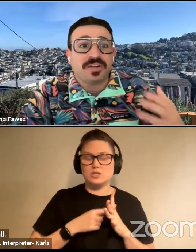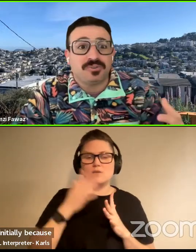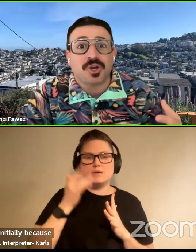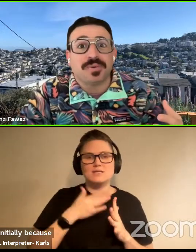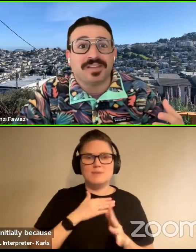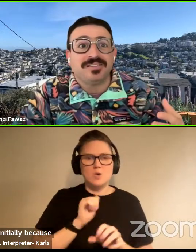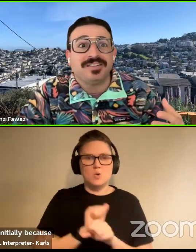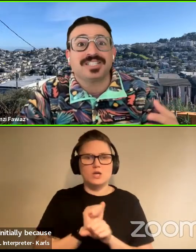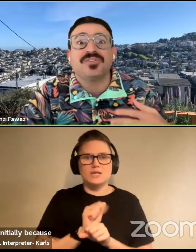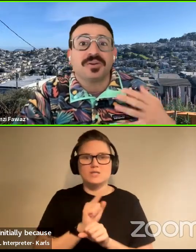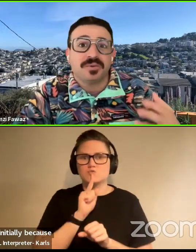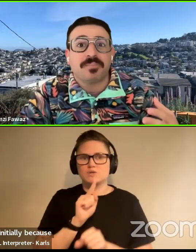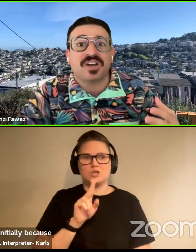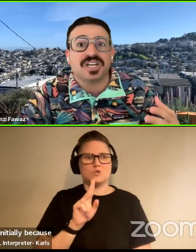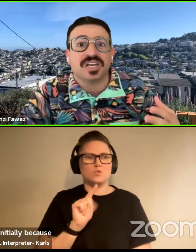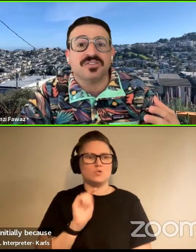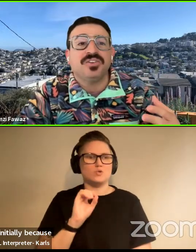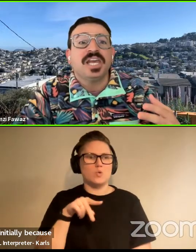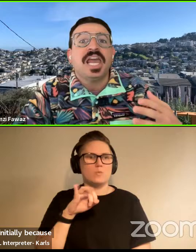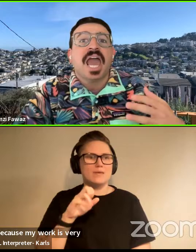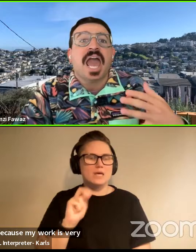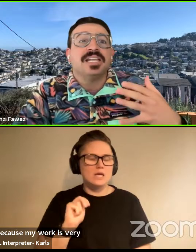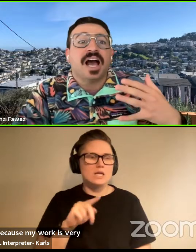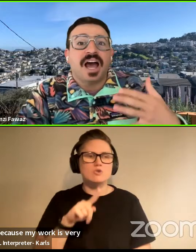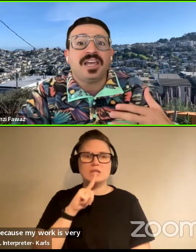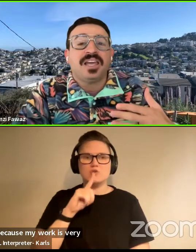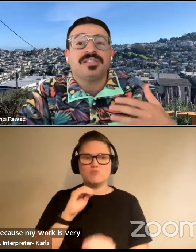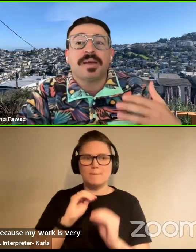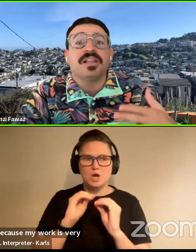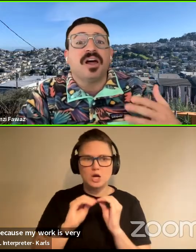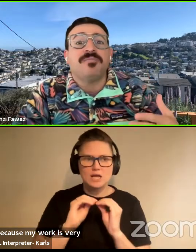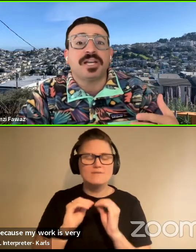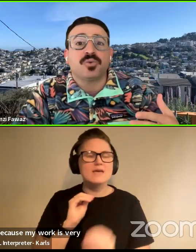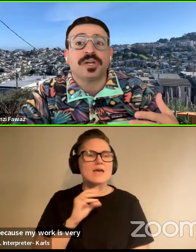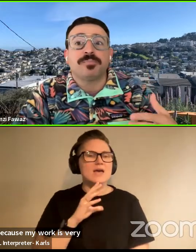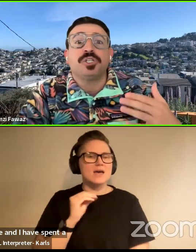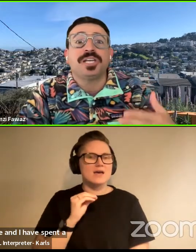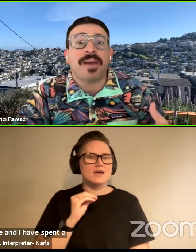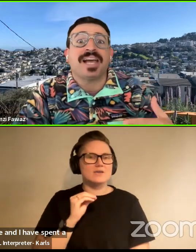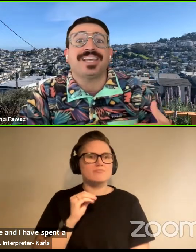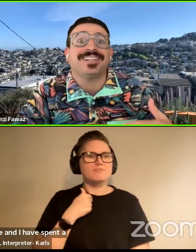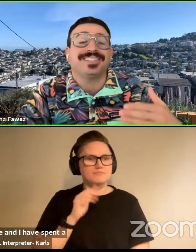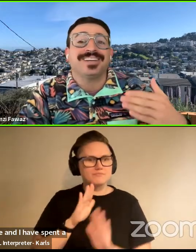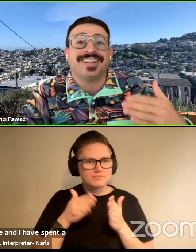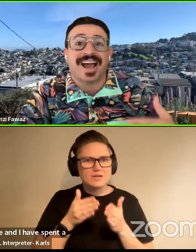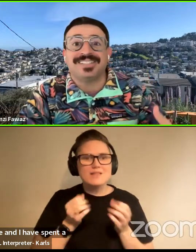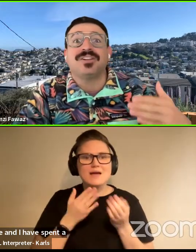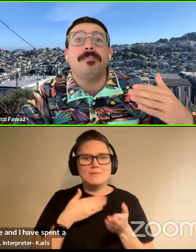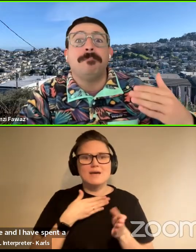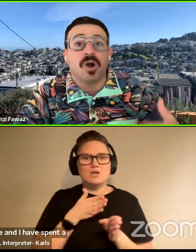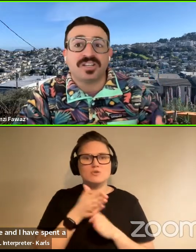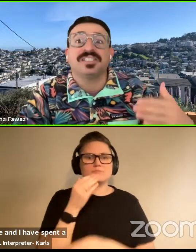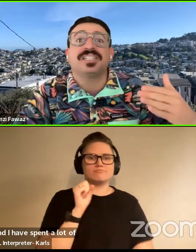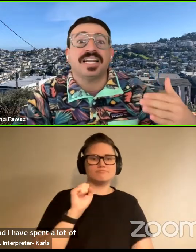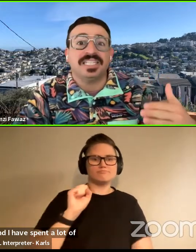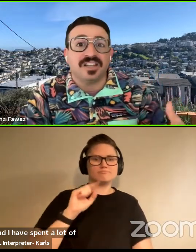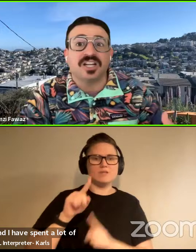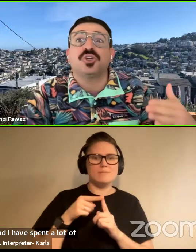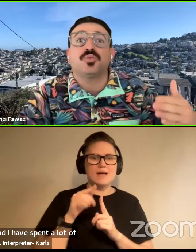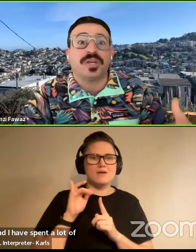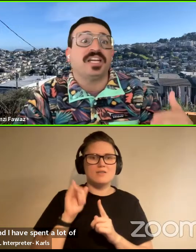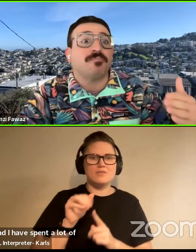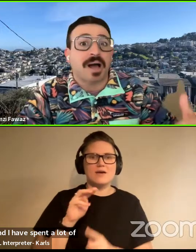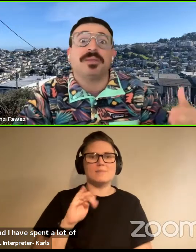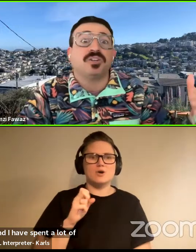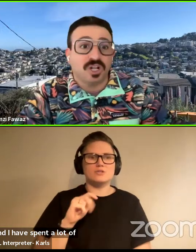work is very utopian. It's very reparative. And I have spent a lot of my career pushing back against the classical Marxist